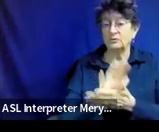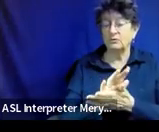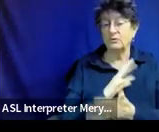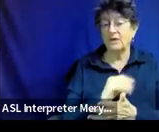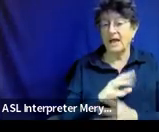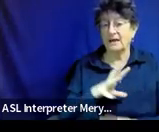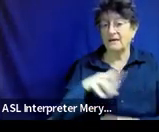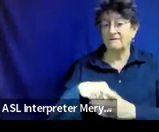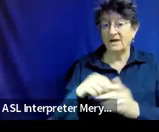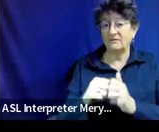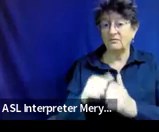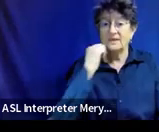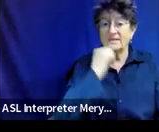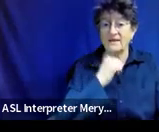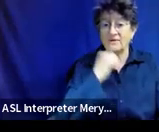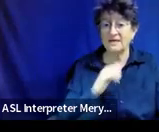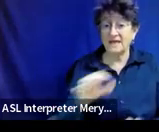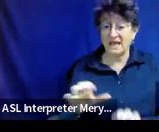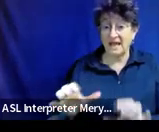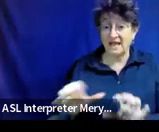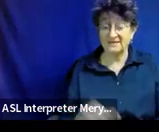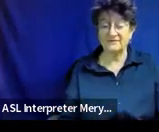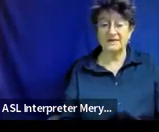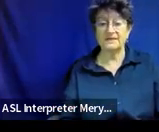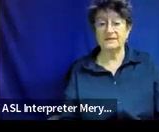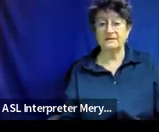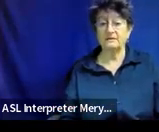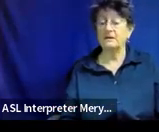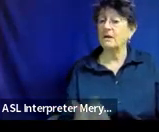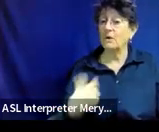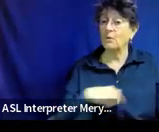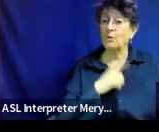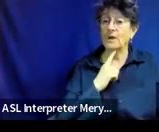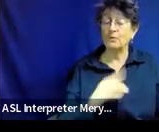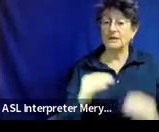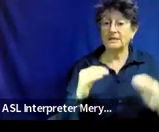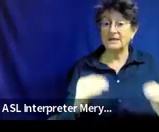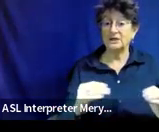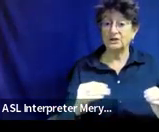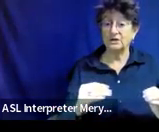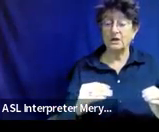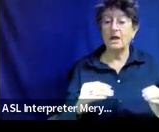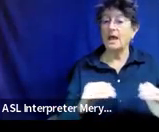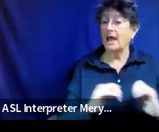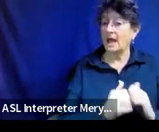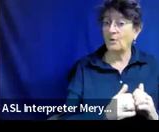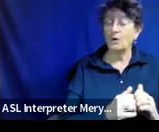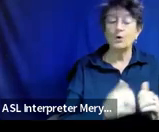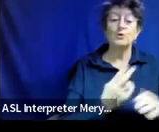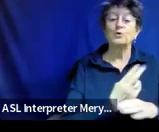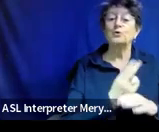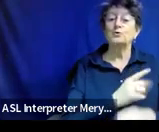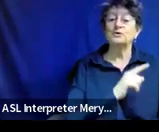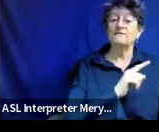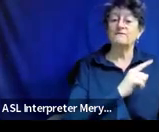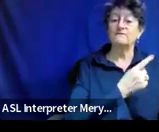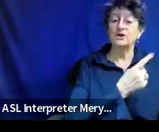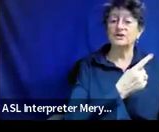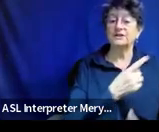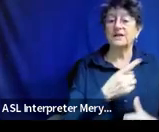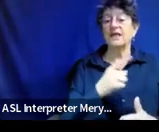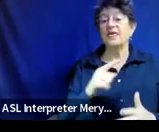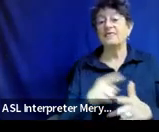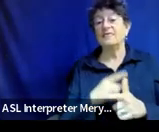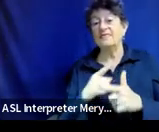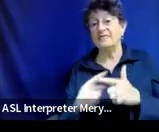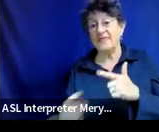So we're going to teach them a first-then board, right? You can use it with 18% accuracy now. We